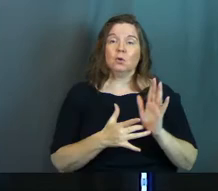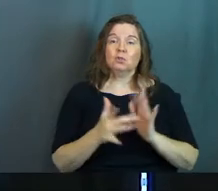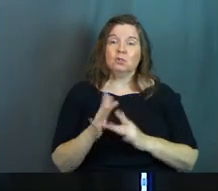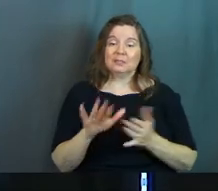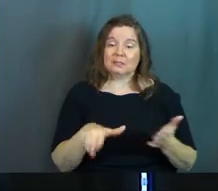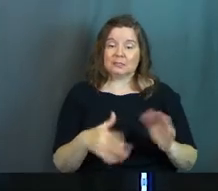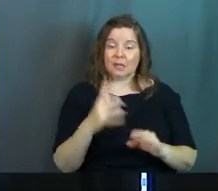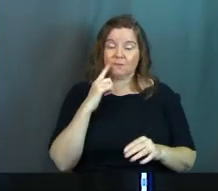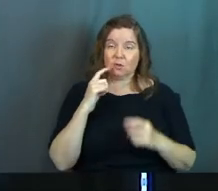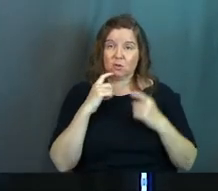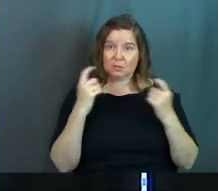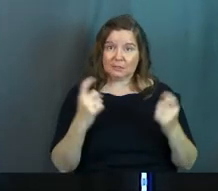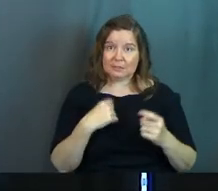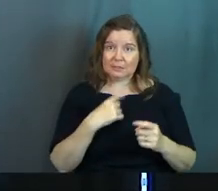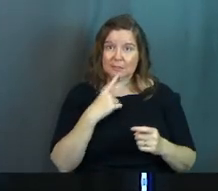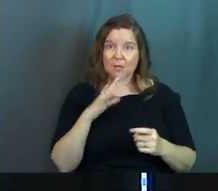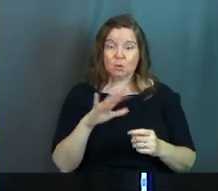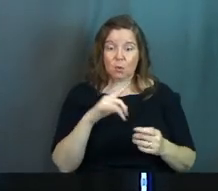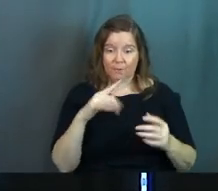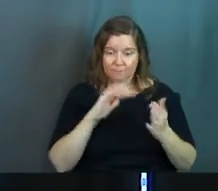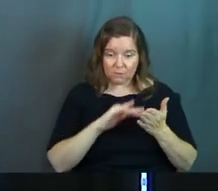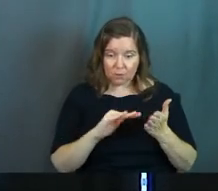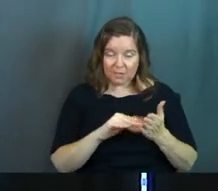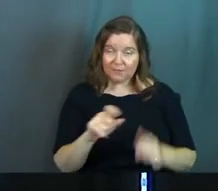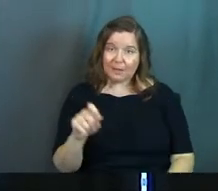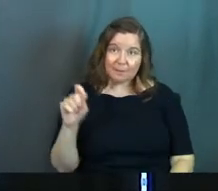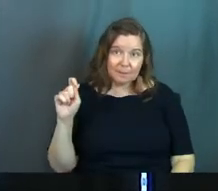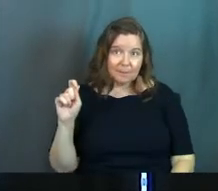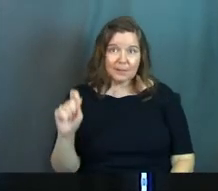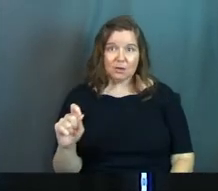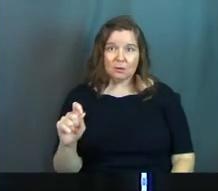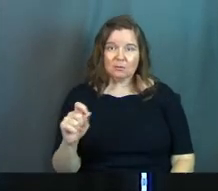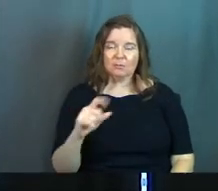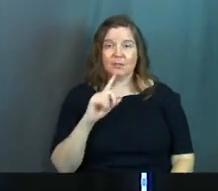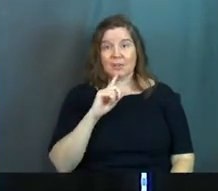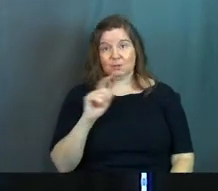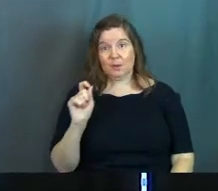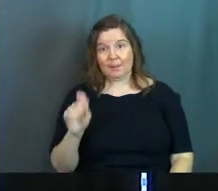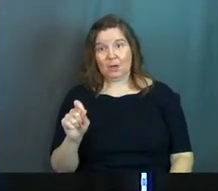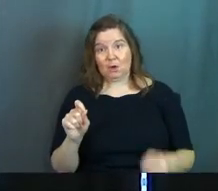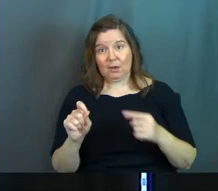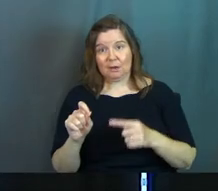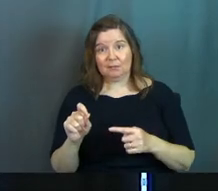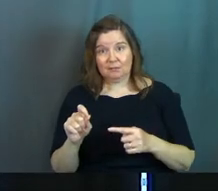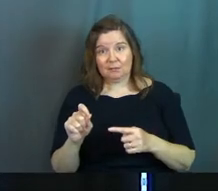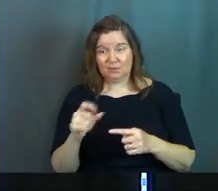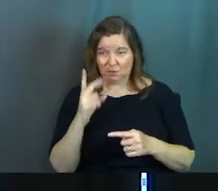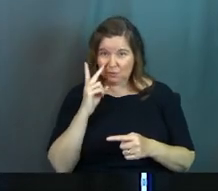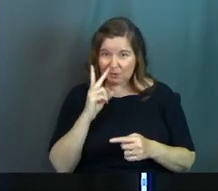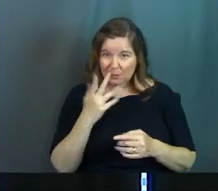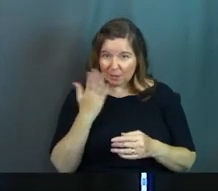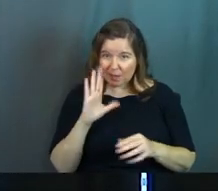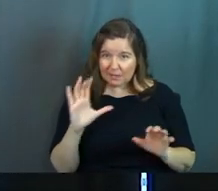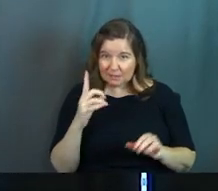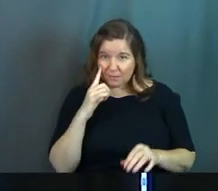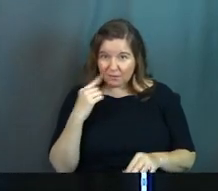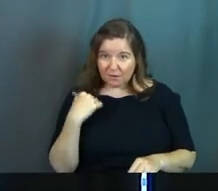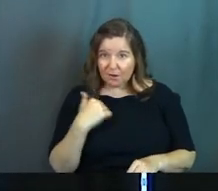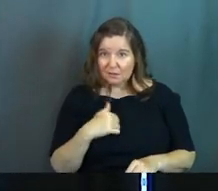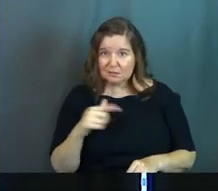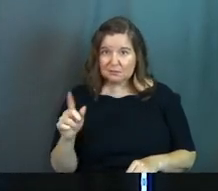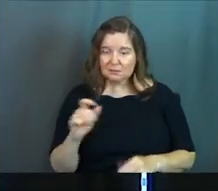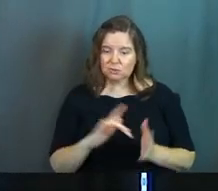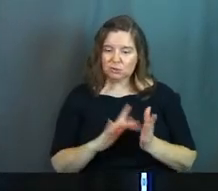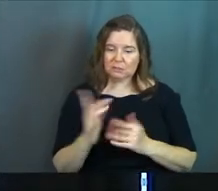Jesus dies for your sins and says, you're forgiven, period, there's a real period there. Do you see what God does for us?